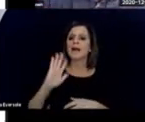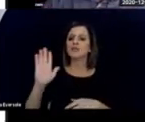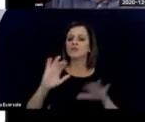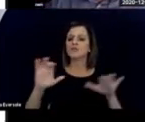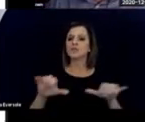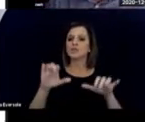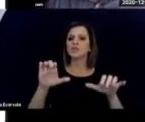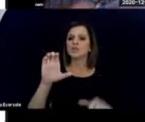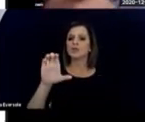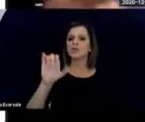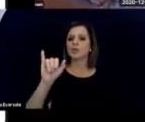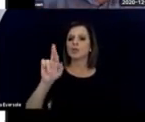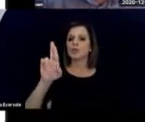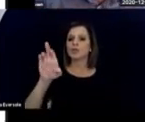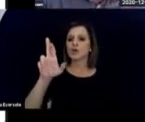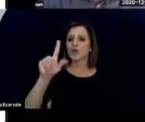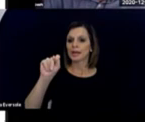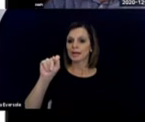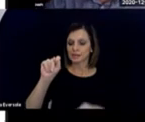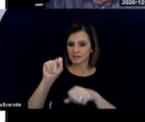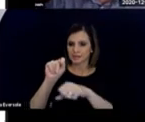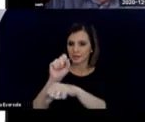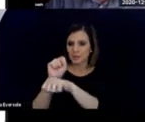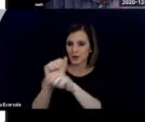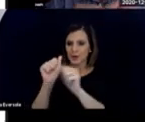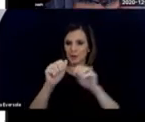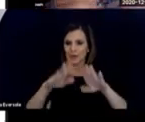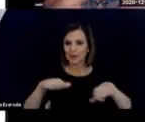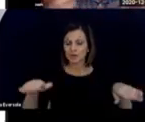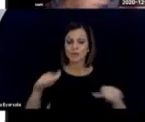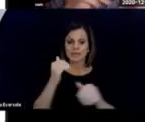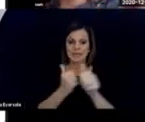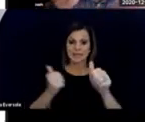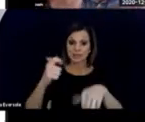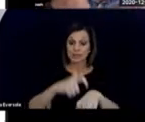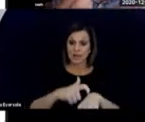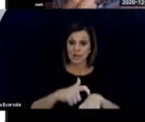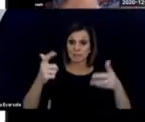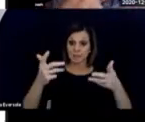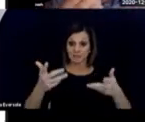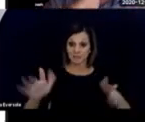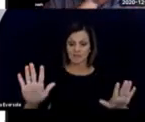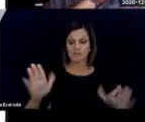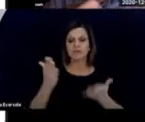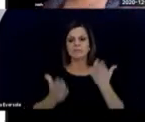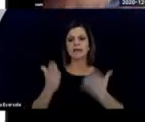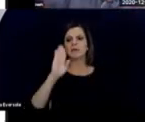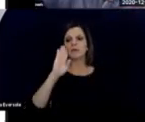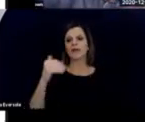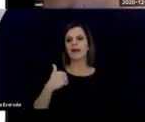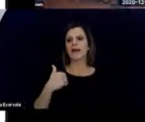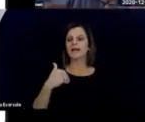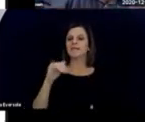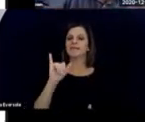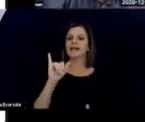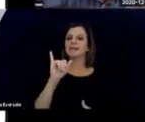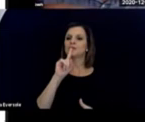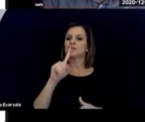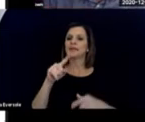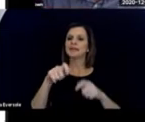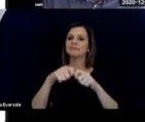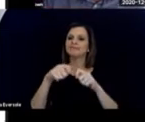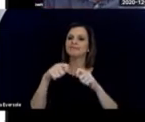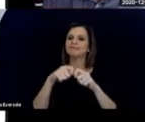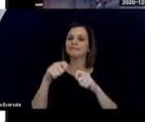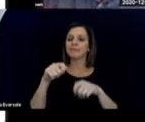circuit for them. And each time we completed a circuit, there might be a little plastic bracelet that they could put over a